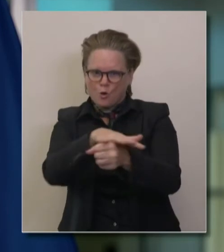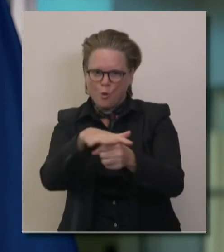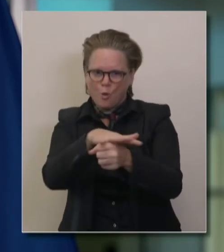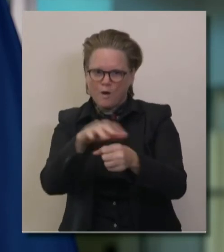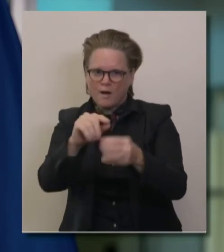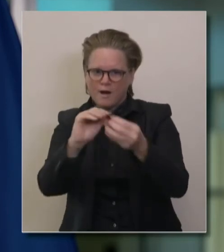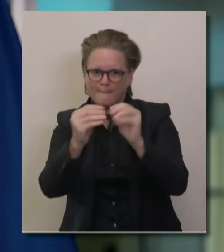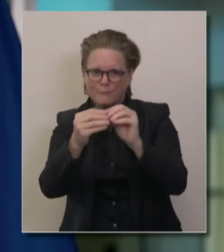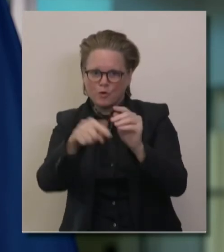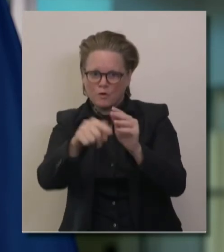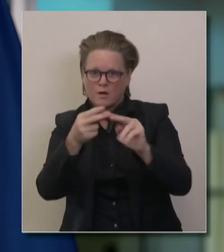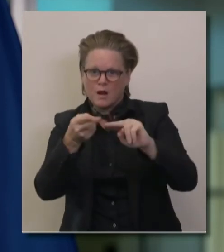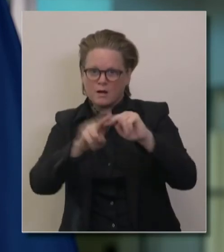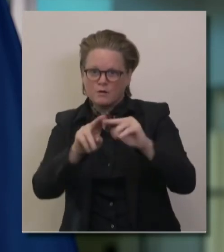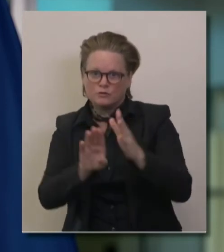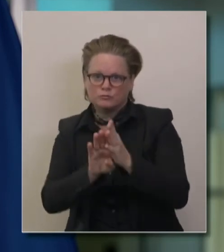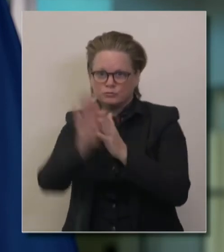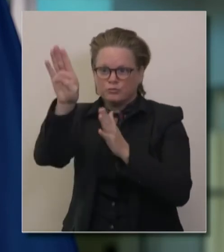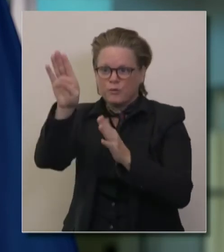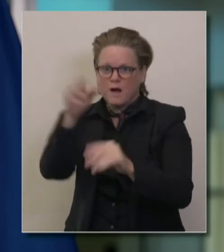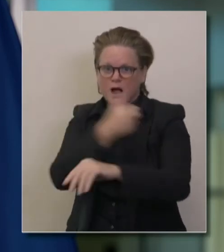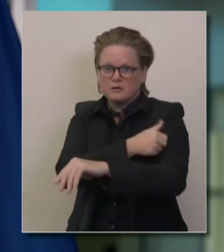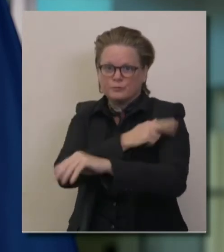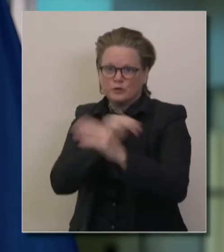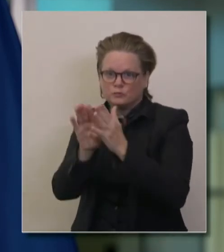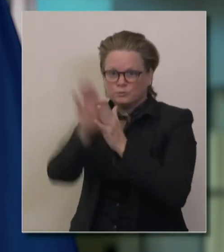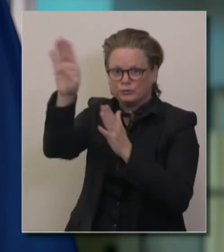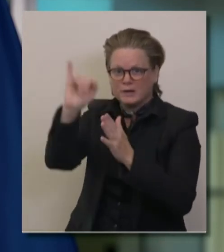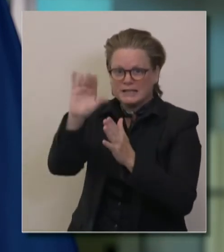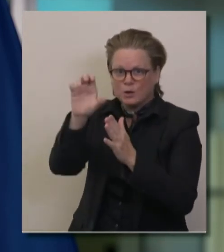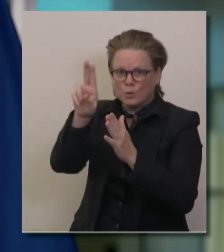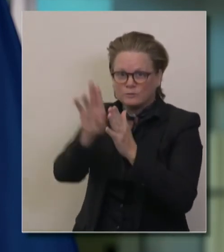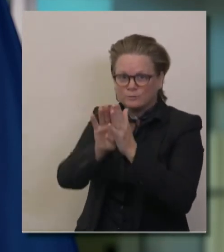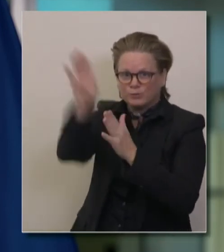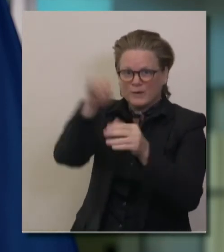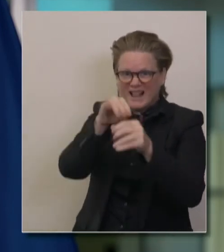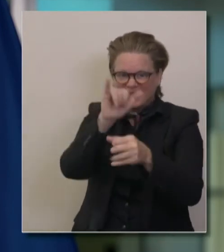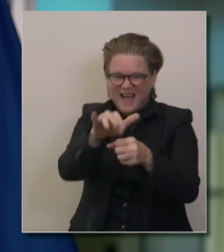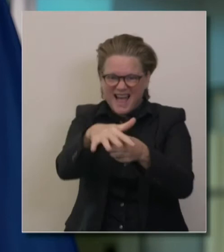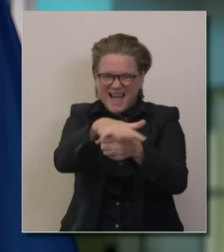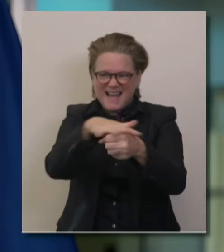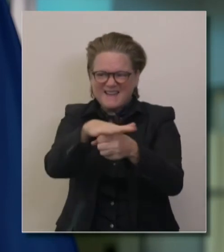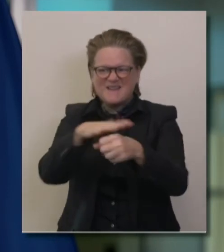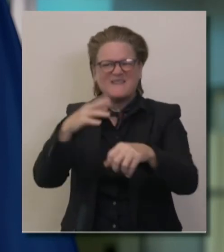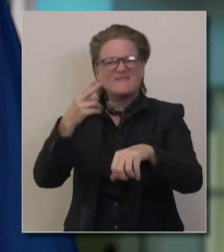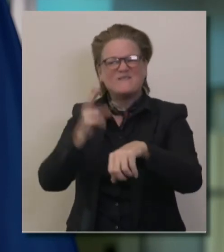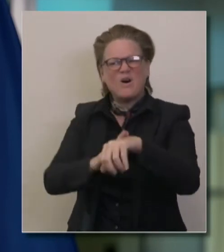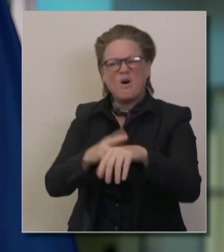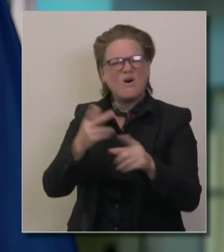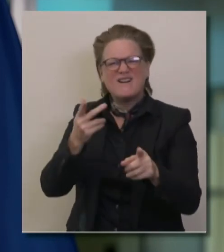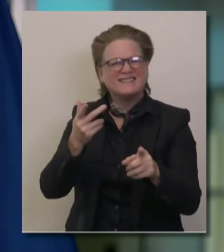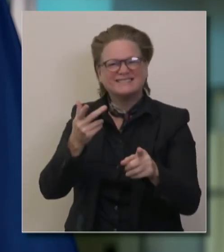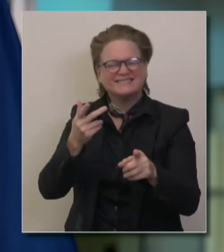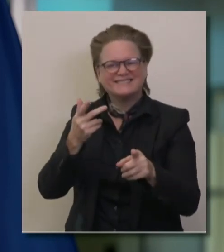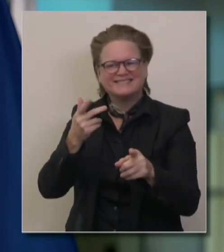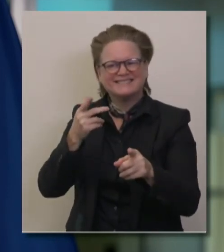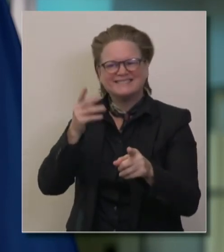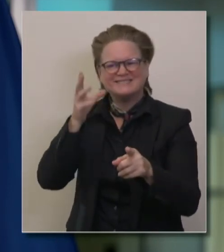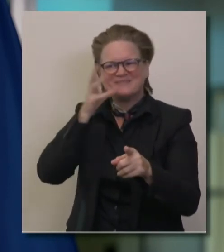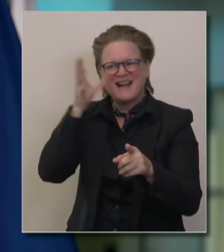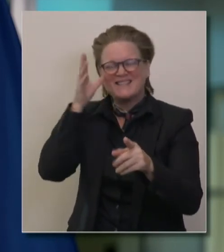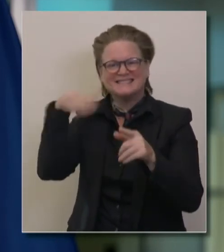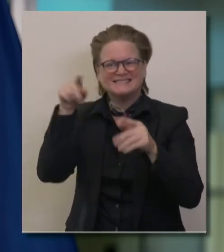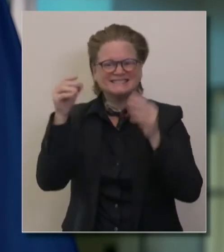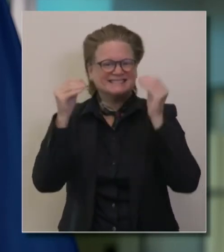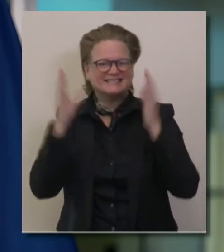that are putting tremendous strain and pressure, that it's not inappropriate for these parents and these professionals to express